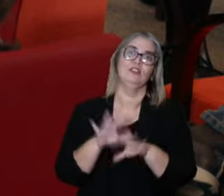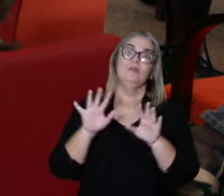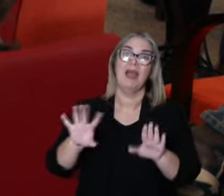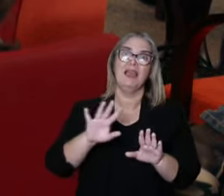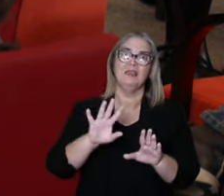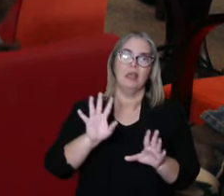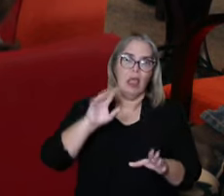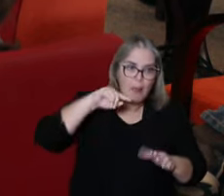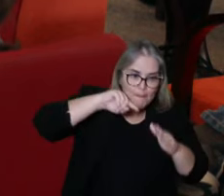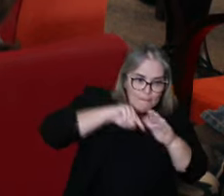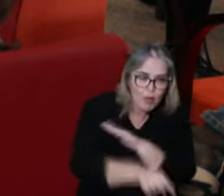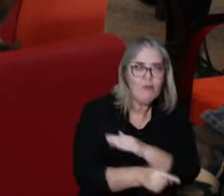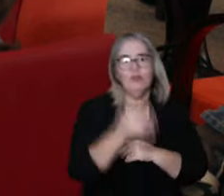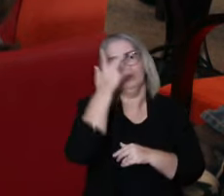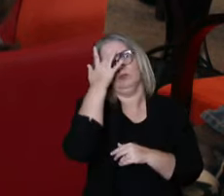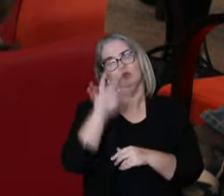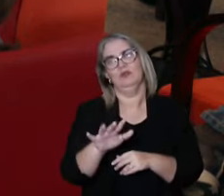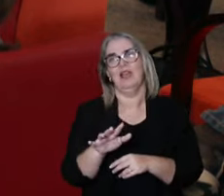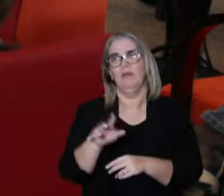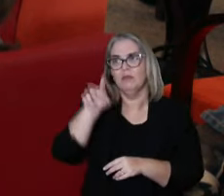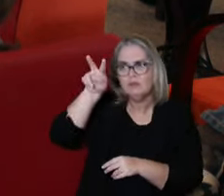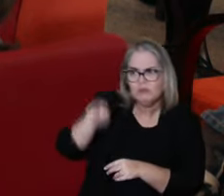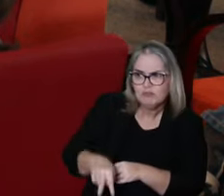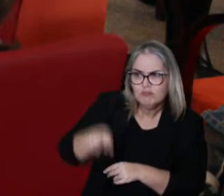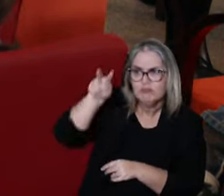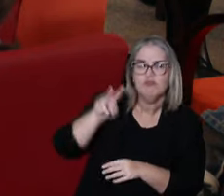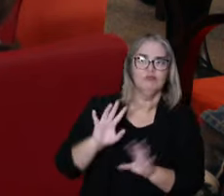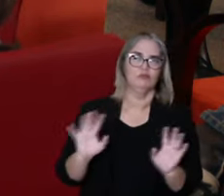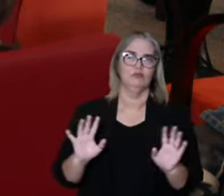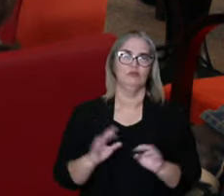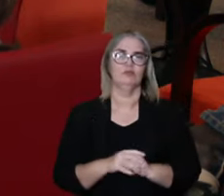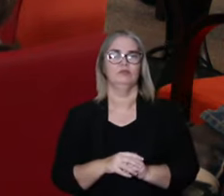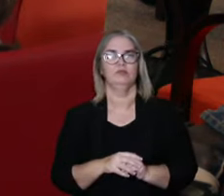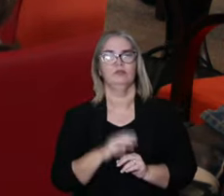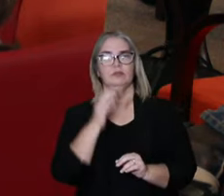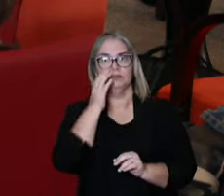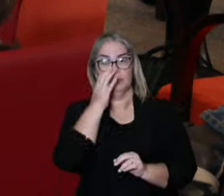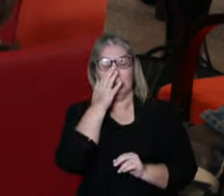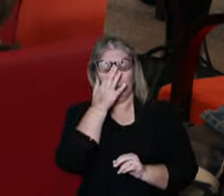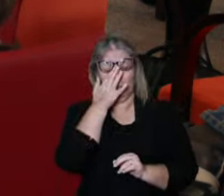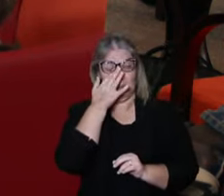disease. Our wisdom is what we build from that.